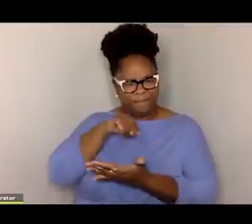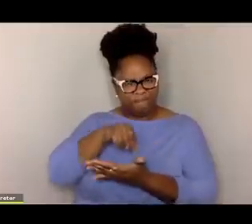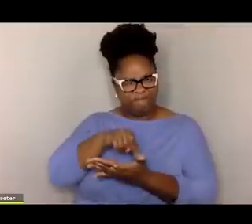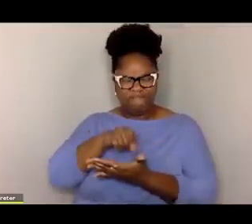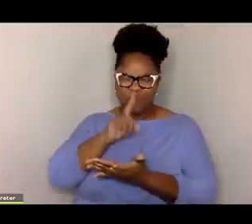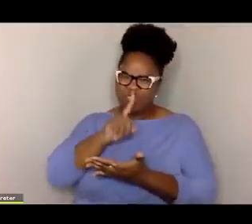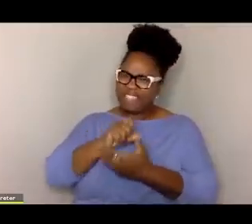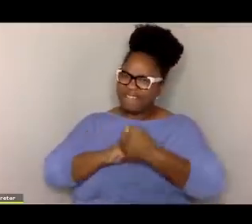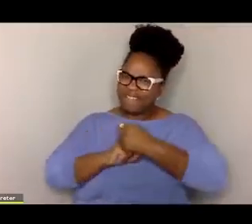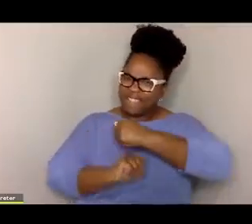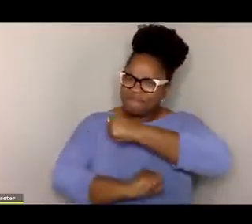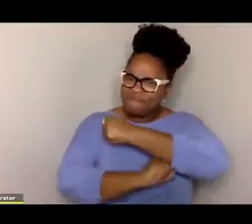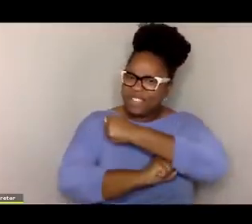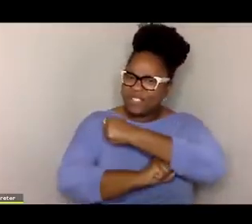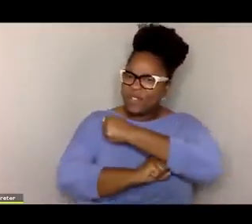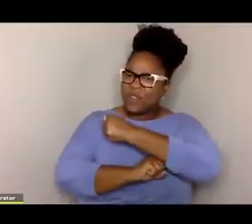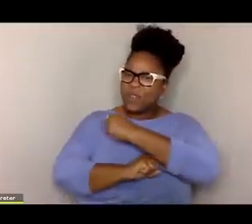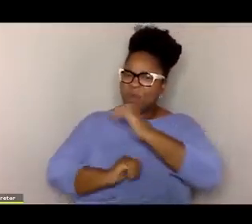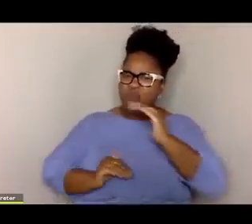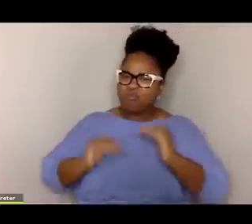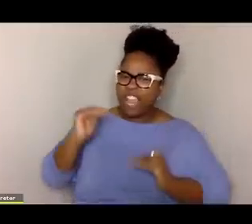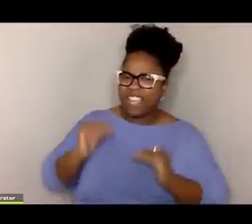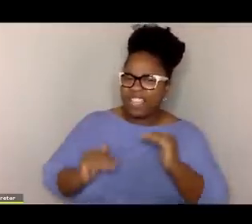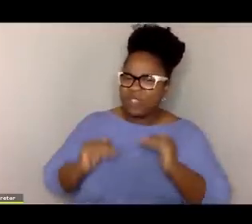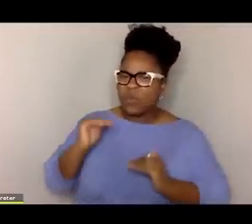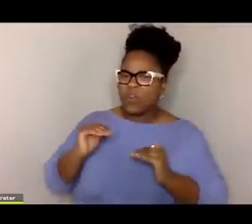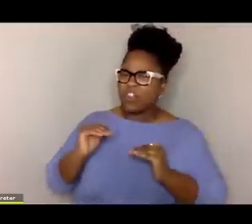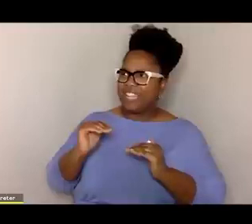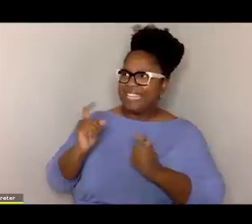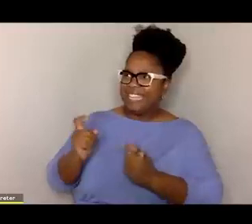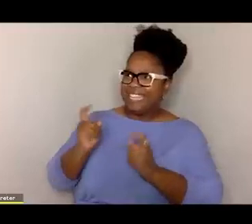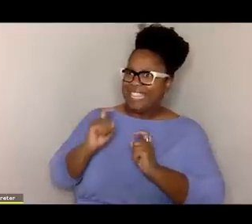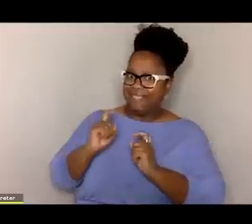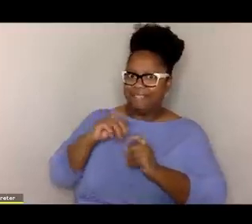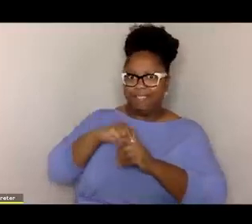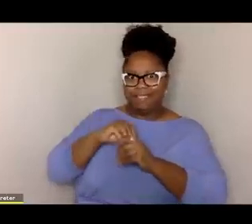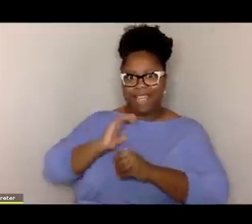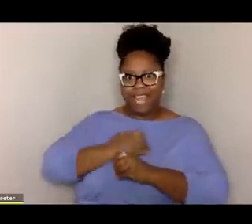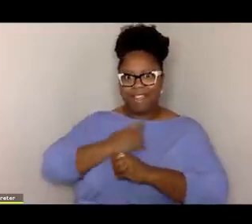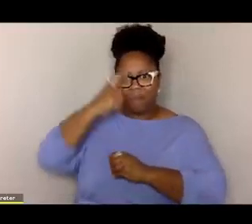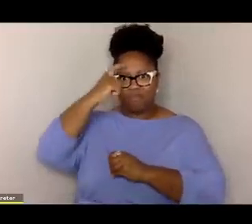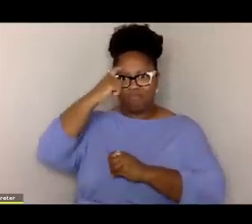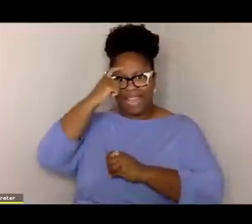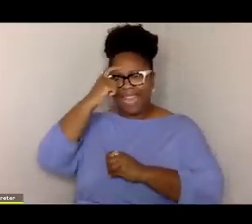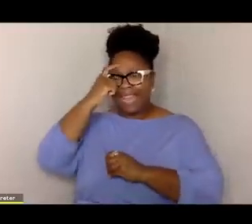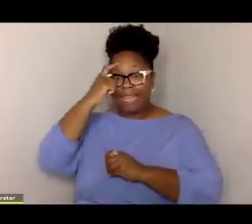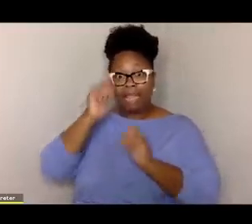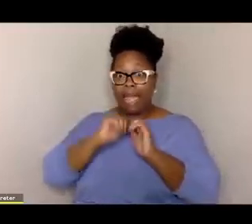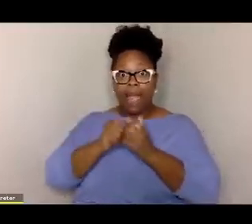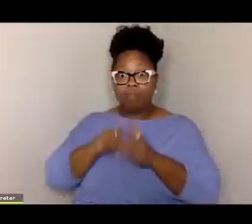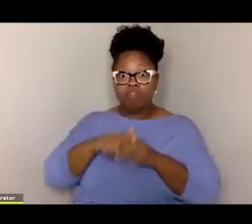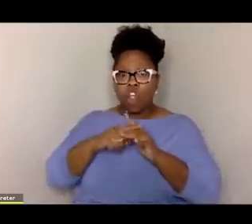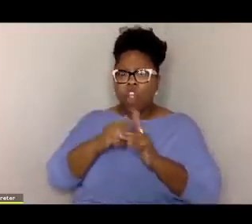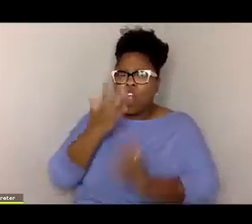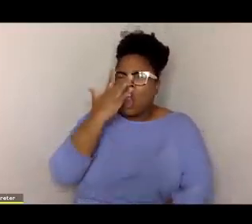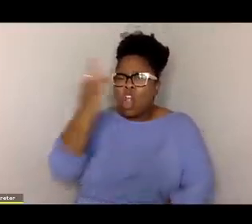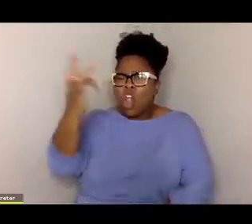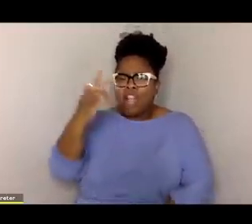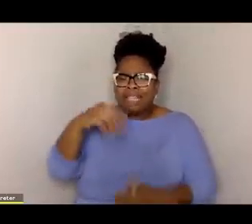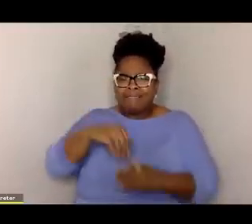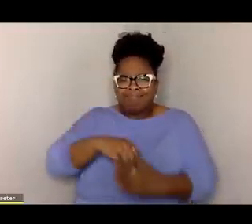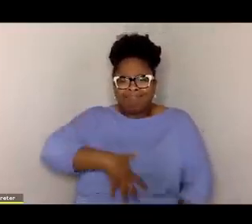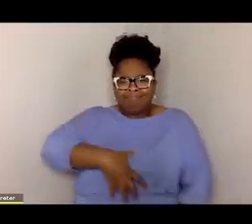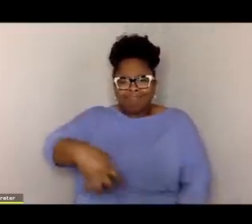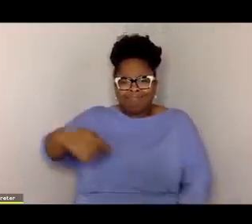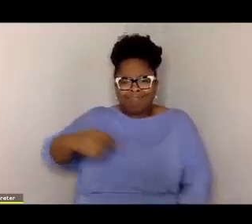fundamental regulatory gift that our brain has that comes from our earliest experiences